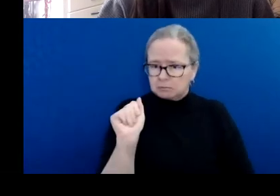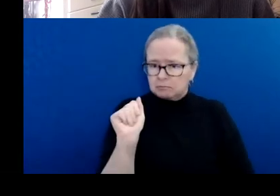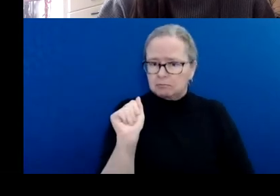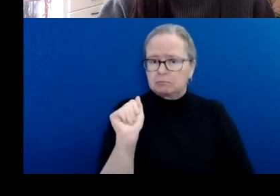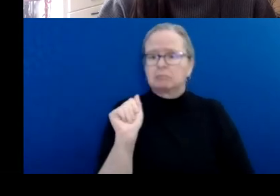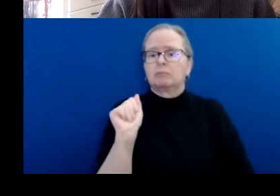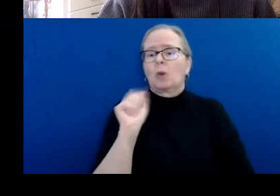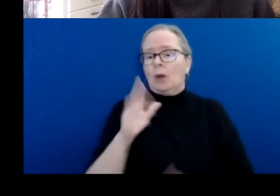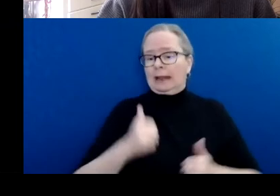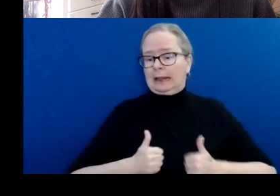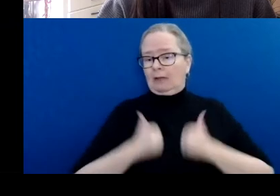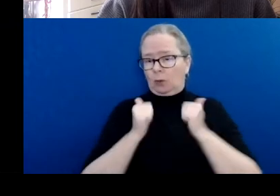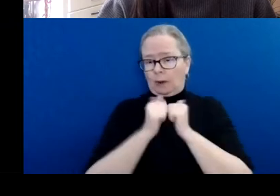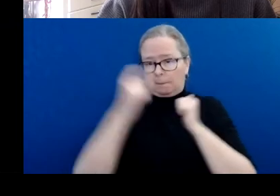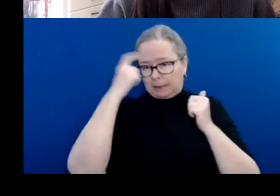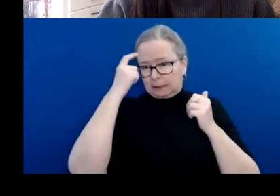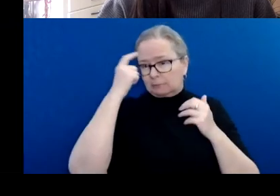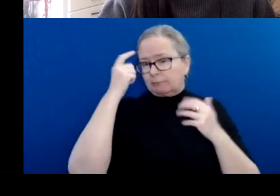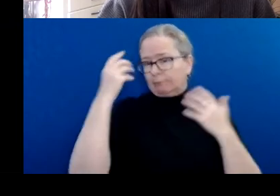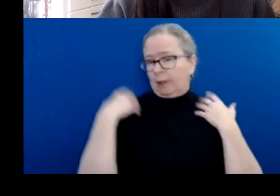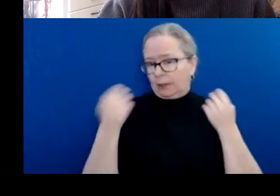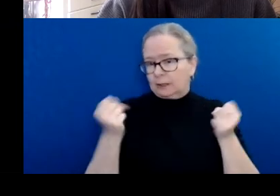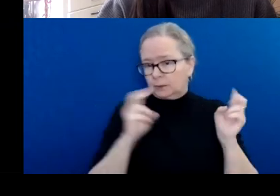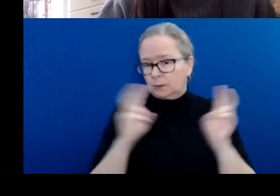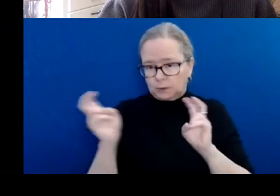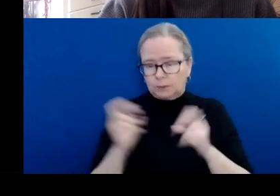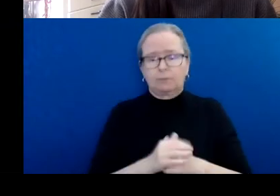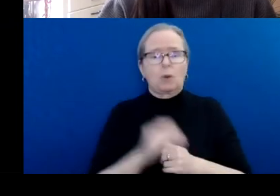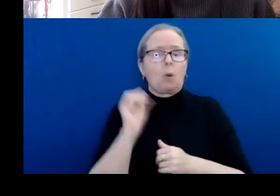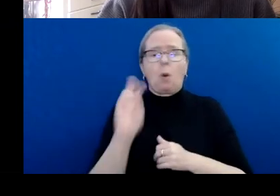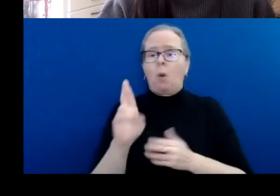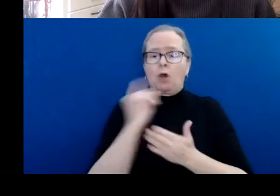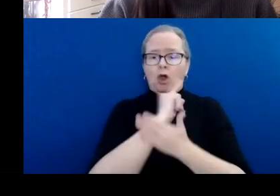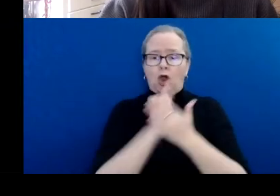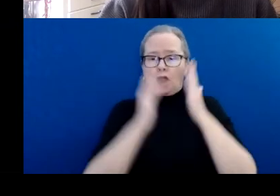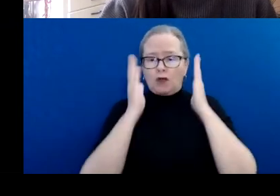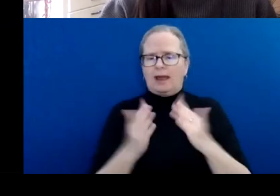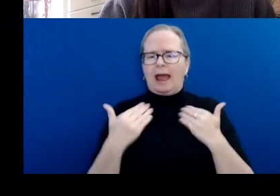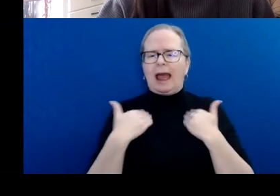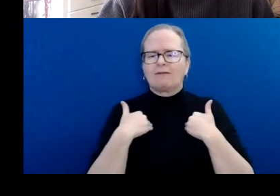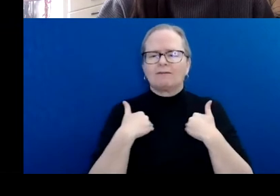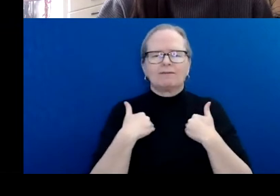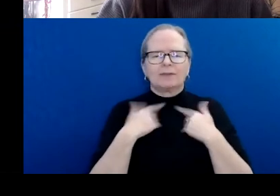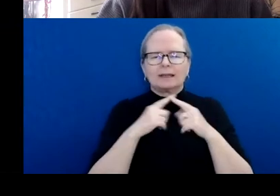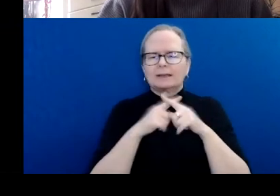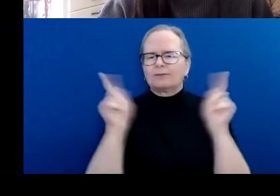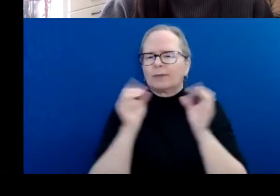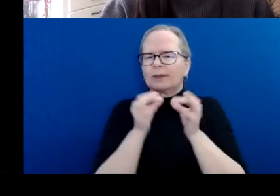Or an artist, or language, geographic, or cultural barriers.